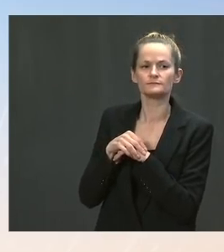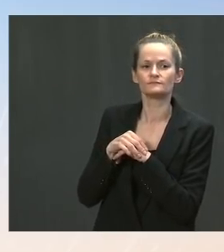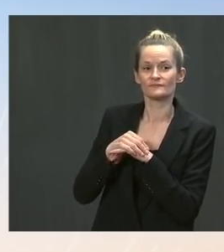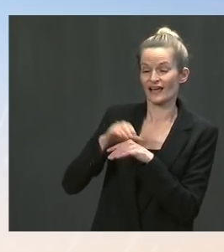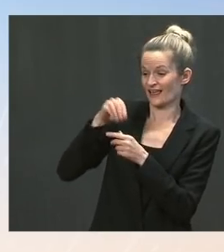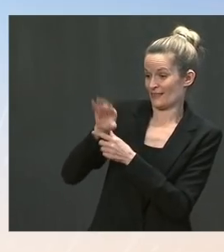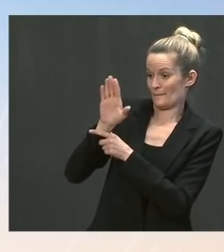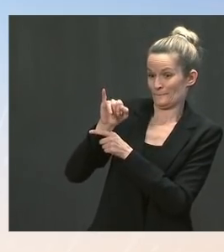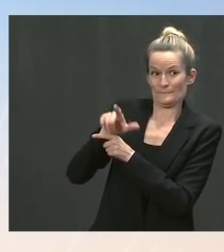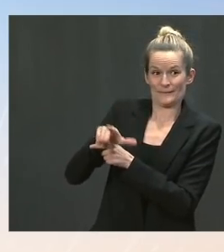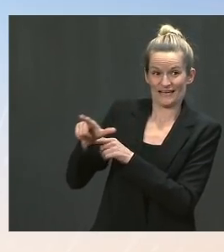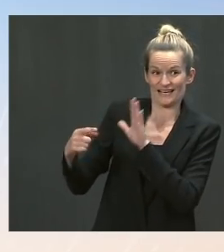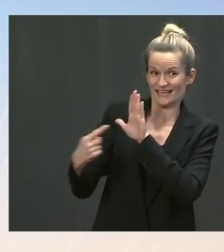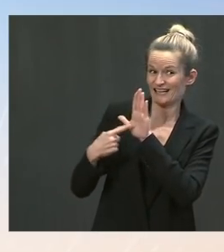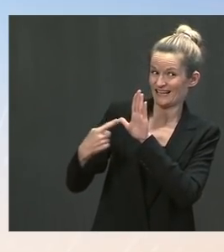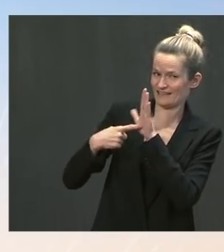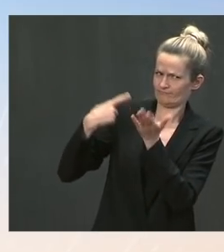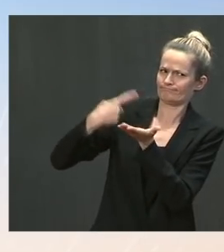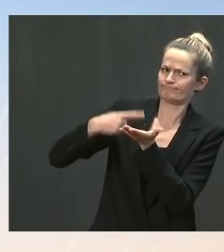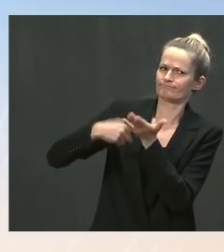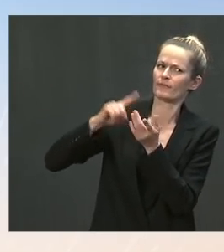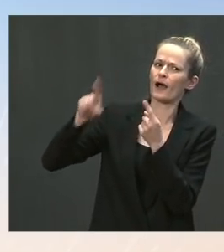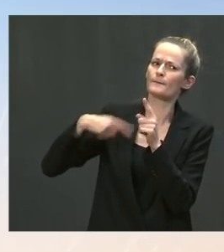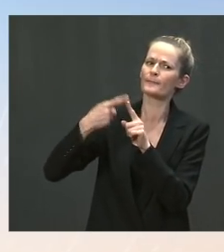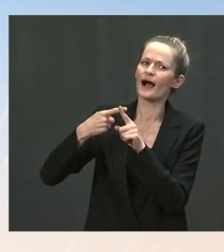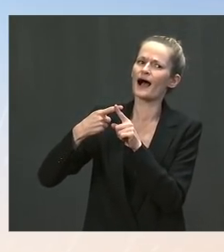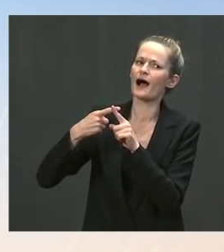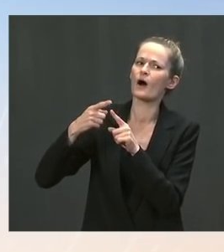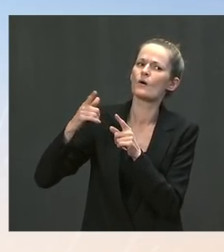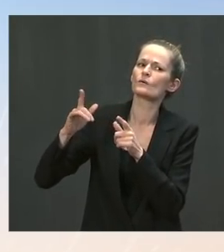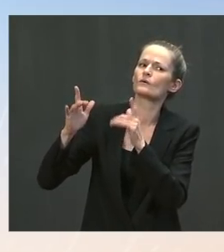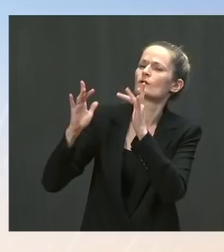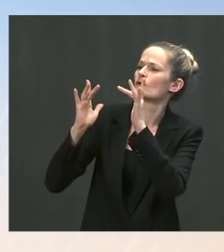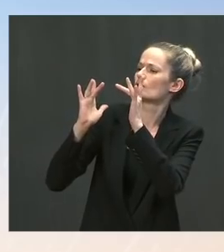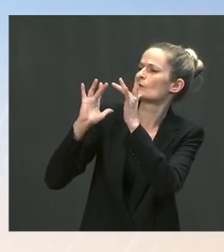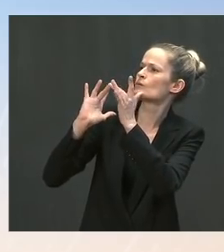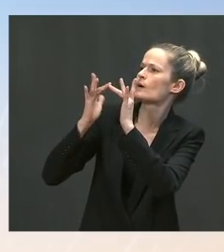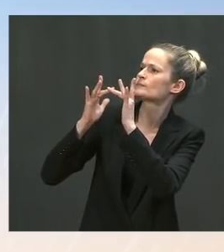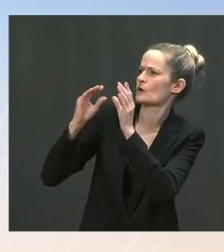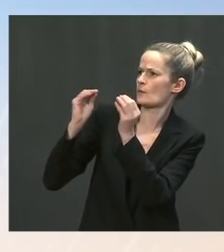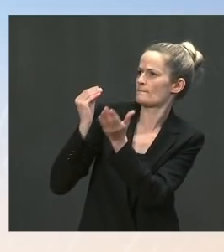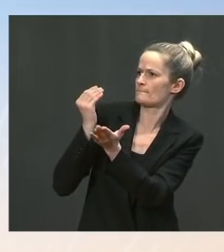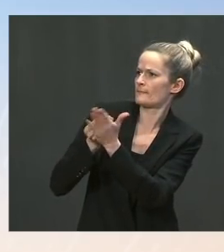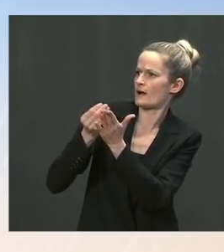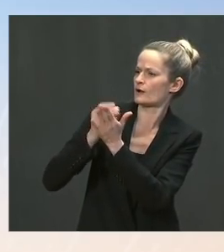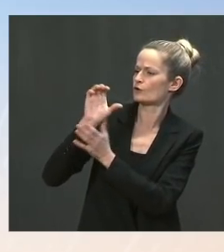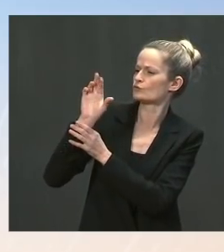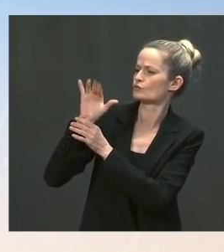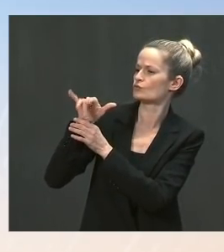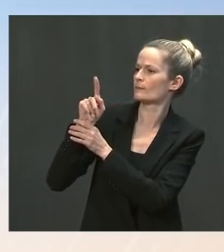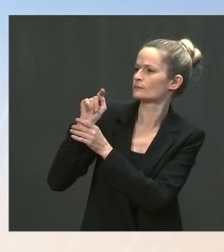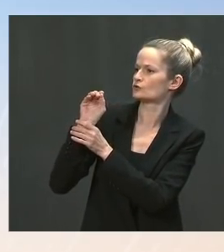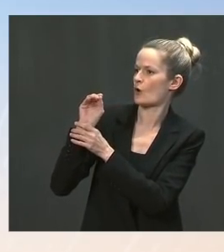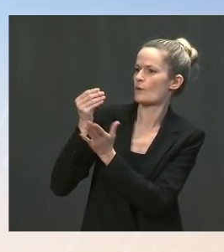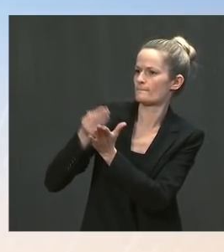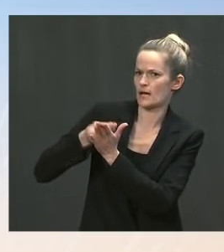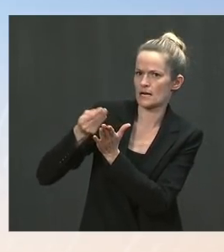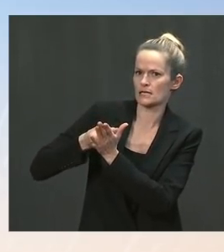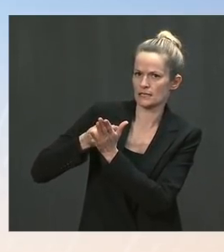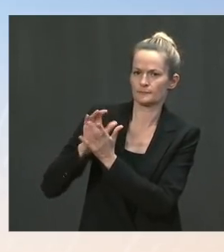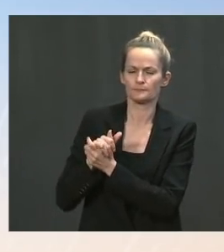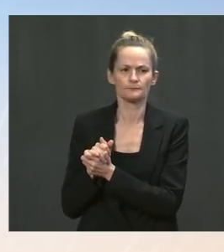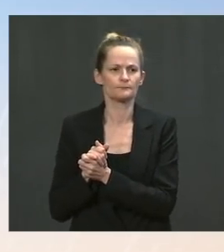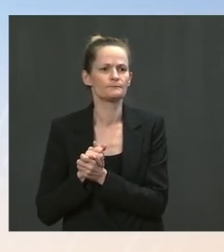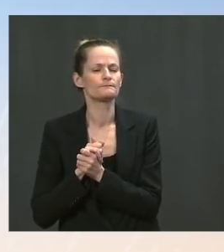have suggested an alternative to the White House-backed cryptocurrency. Are you, is the White House asking for those lawmakers, it's Wyden,